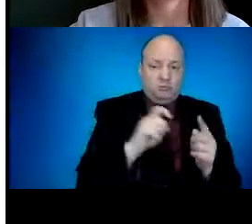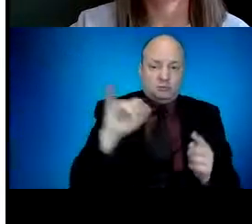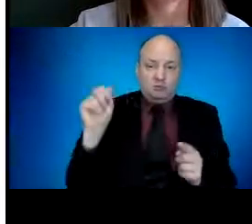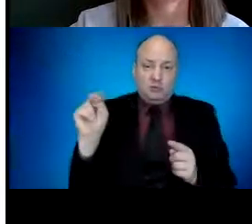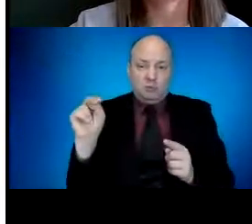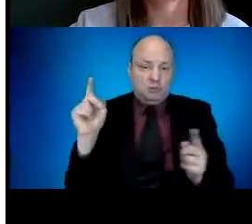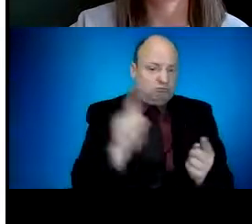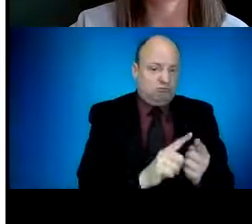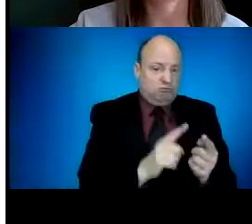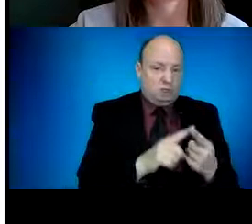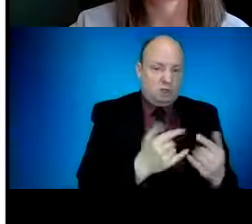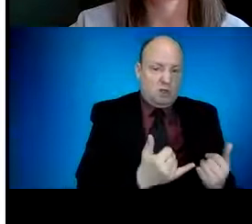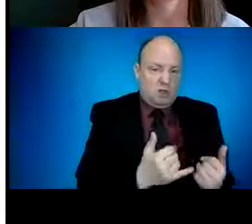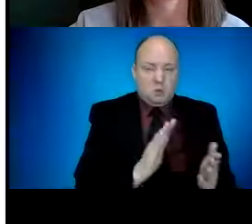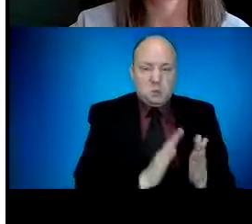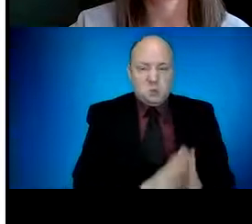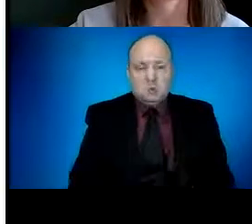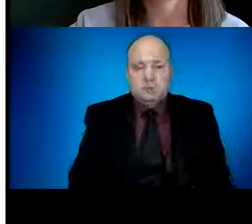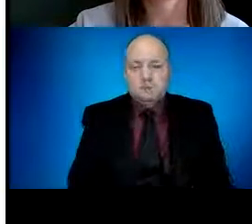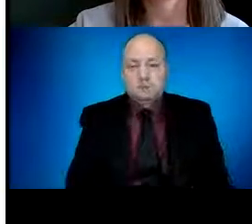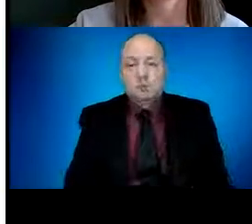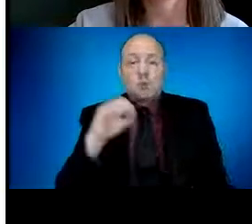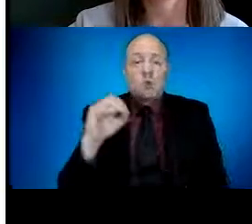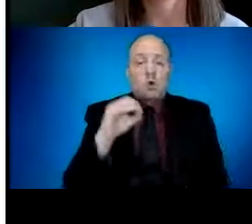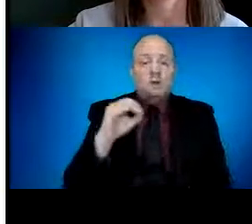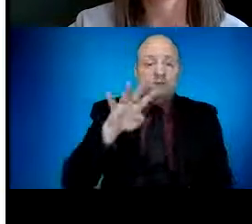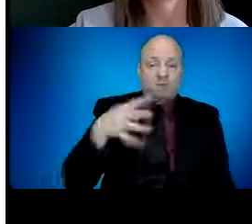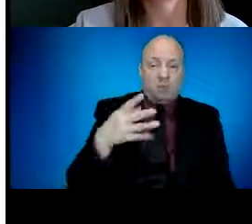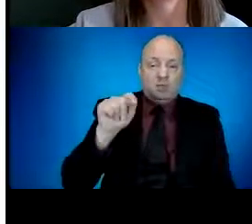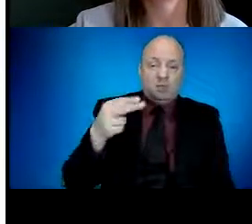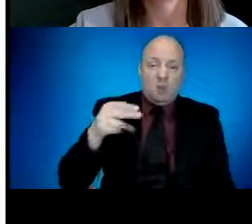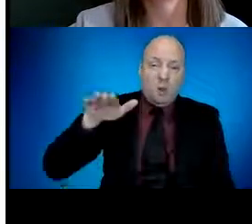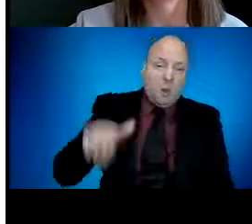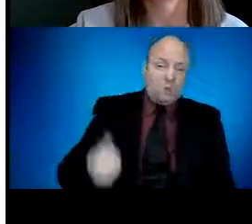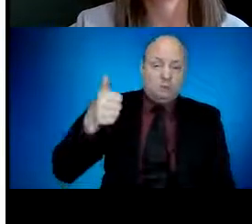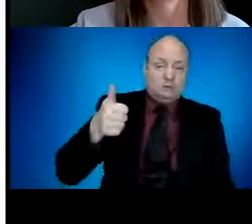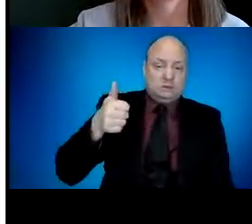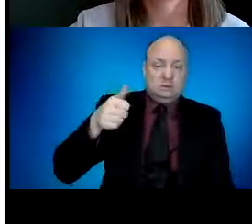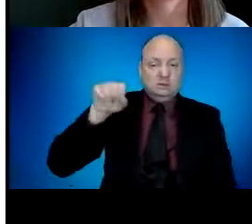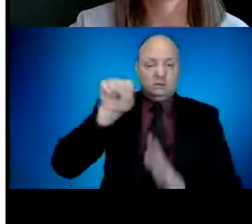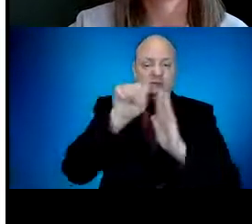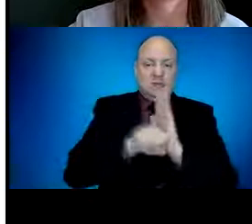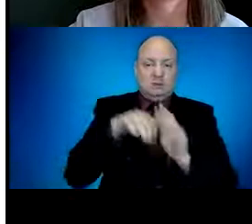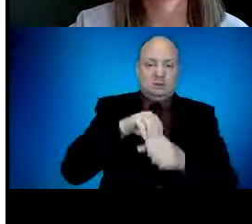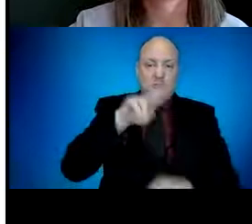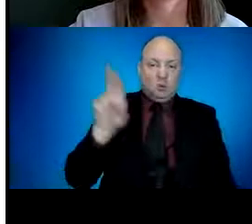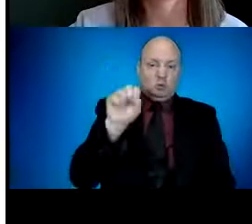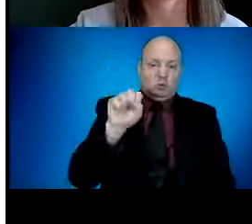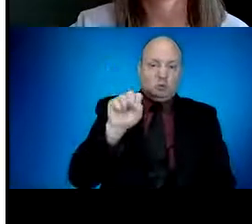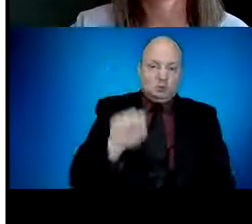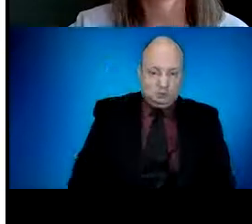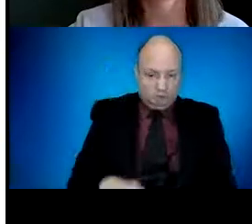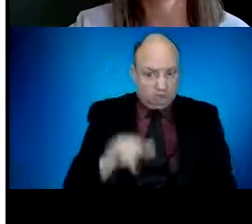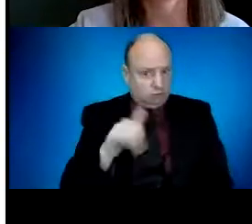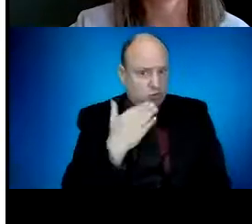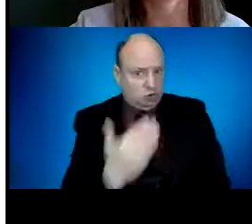lowest in cumulative daily cases for 100,000 people. In our most recent weekly report for the week from March 15th through